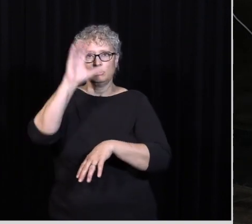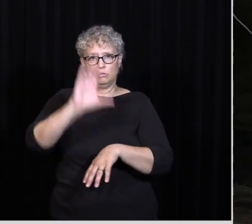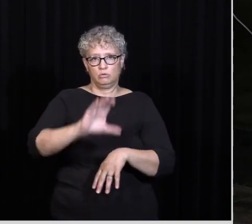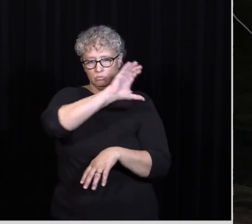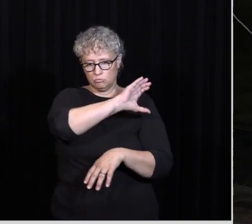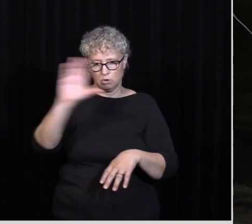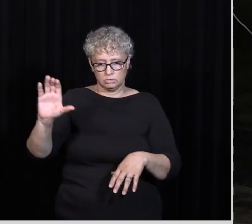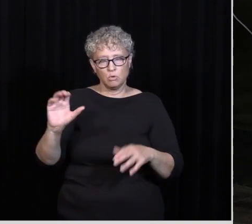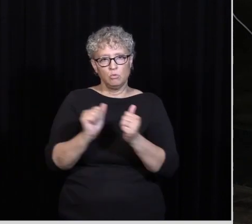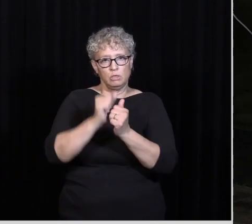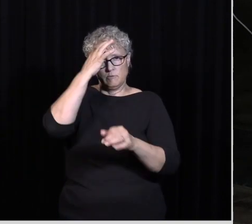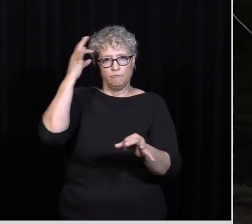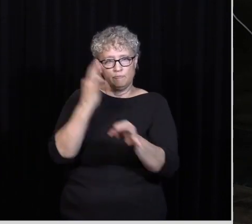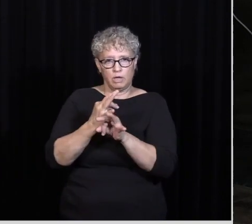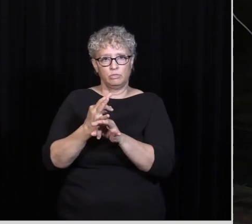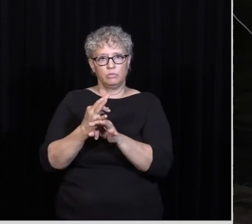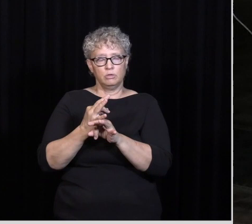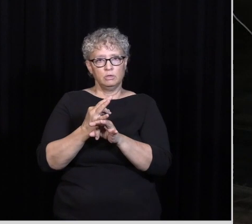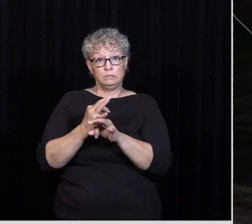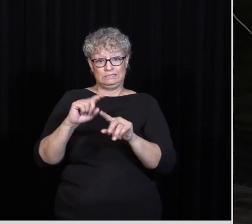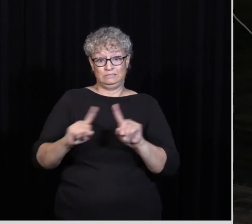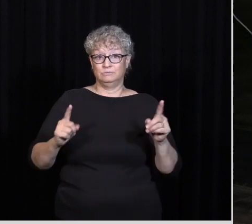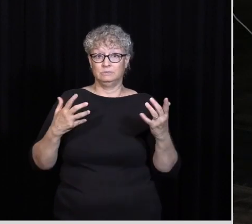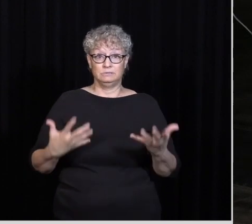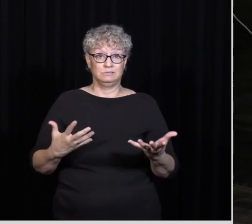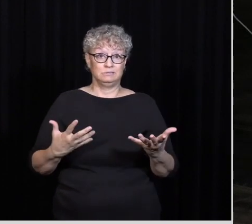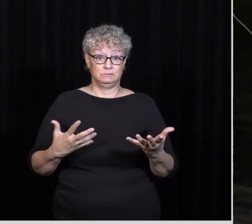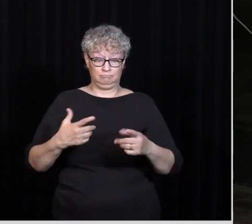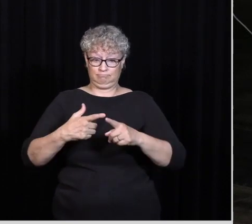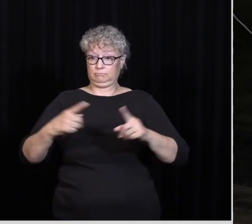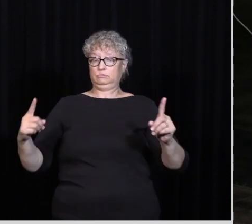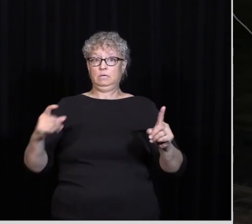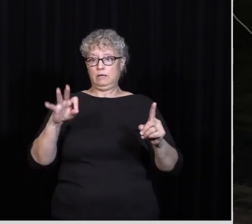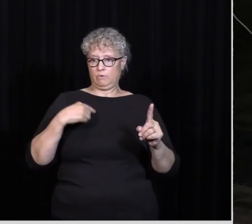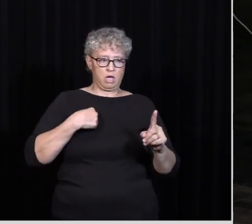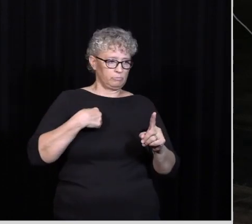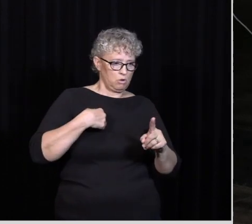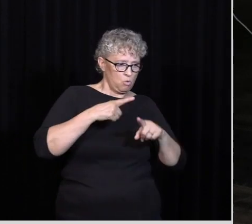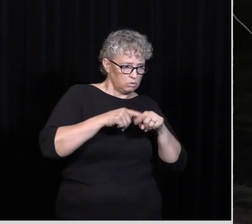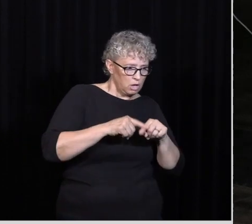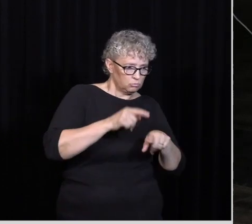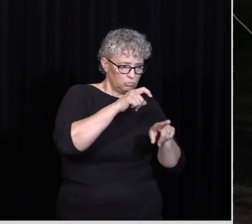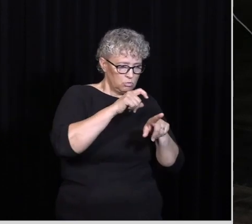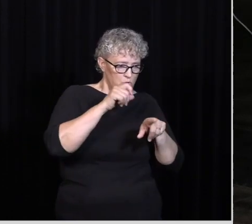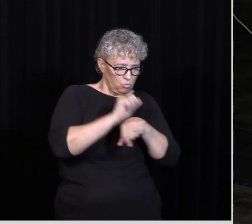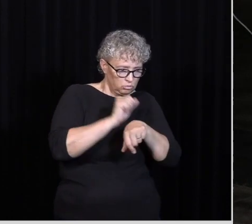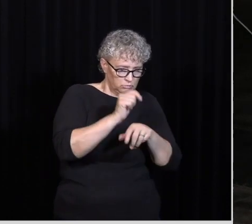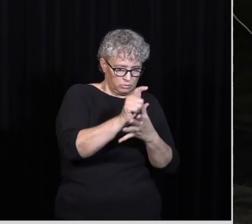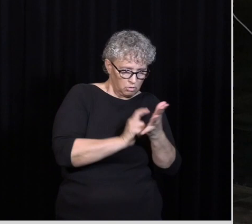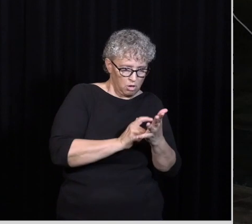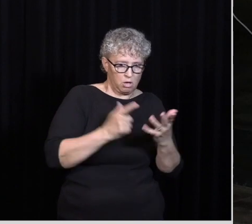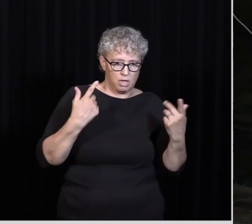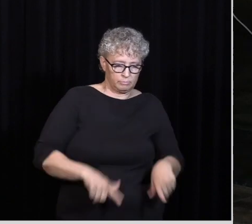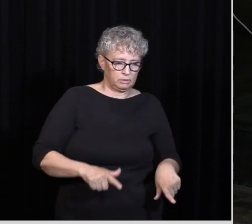By Faith The Difference Is Quite Stark Right If I'm Relying On The Works Of The Law If I'm Relying On What's